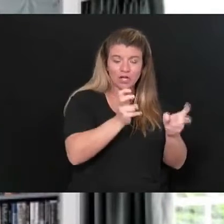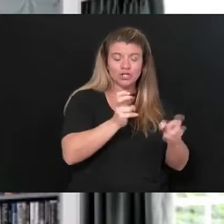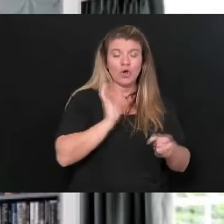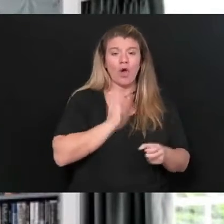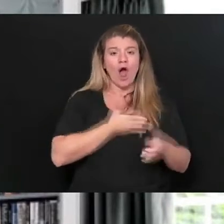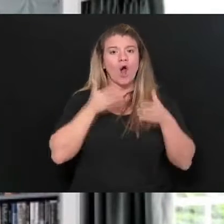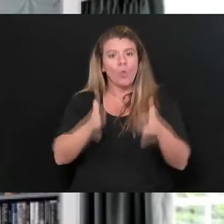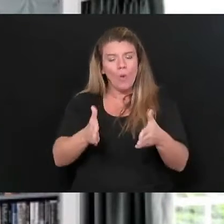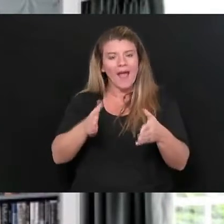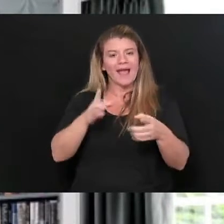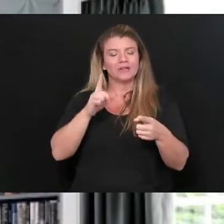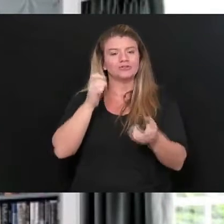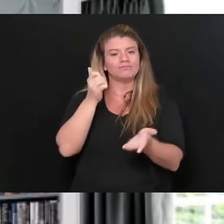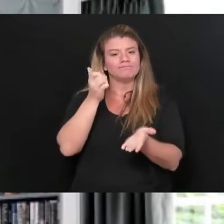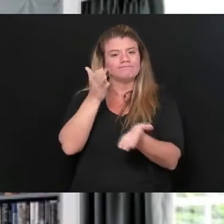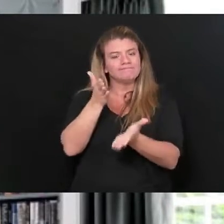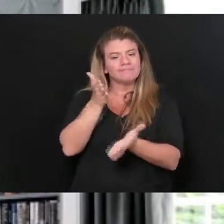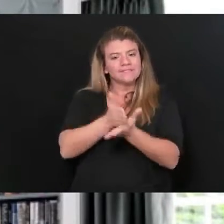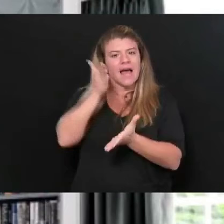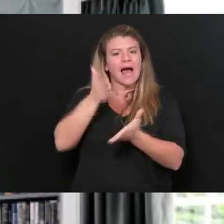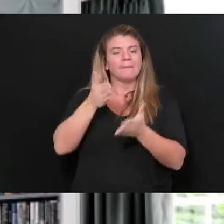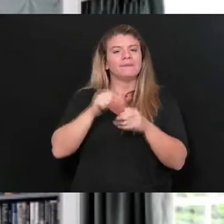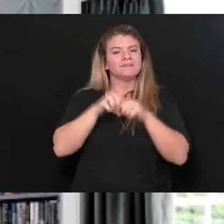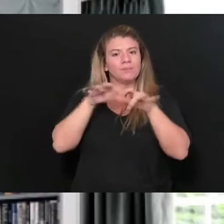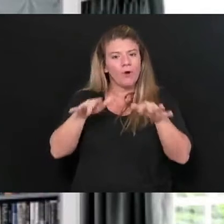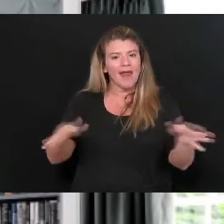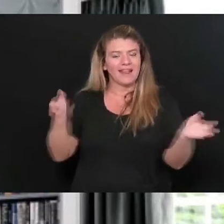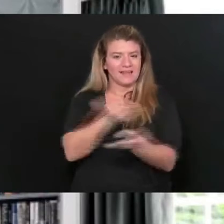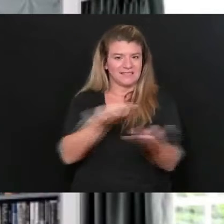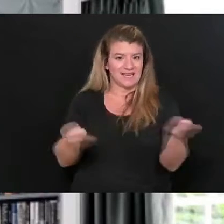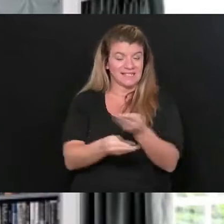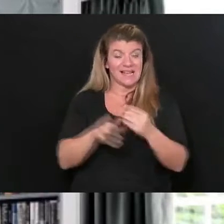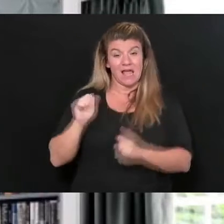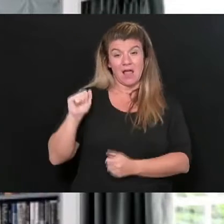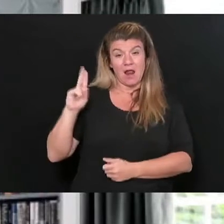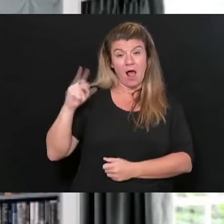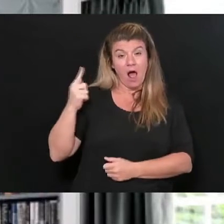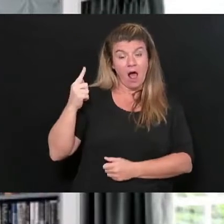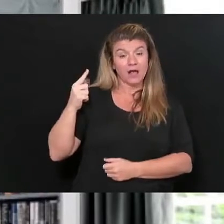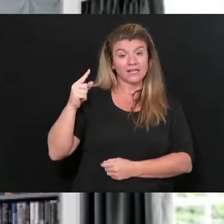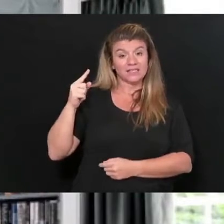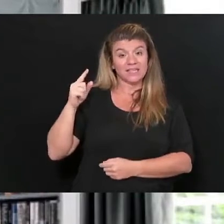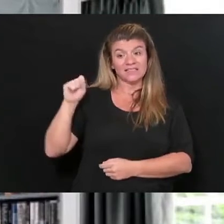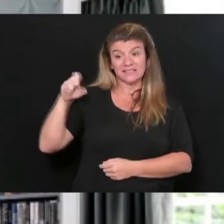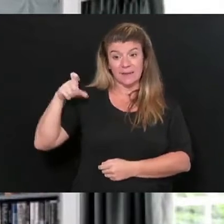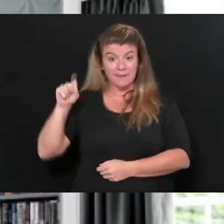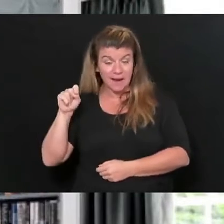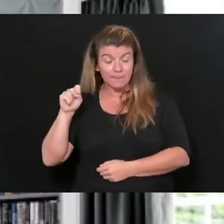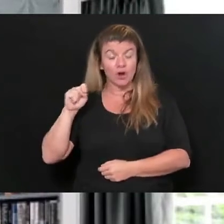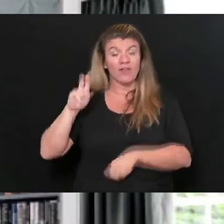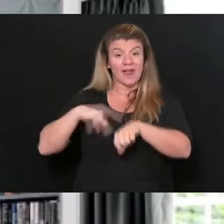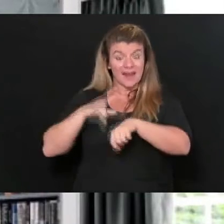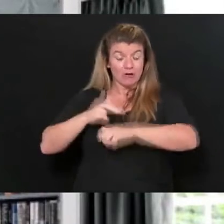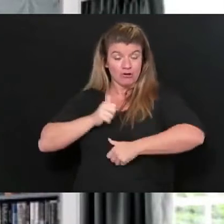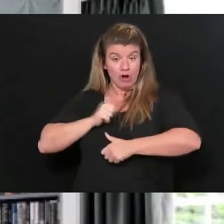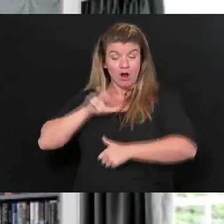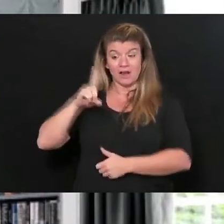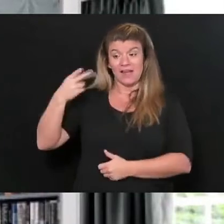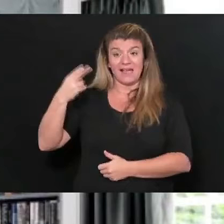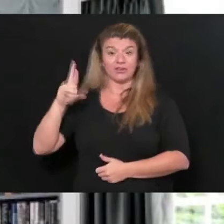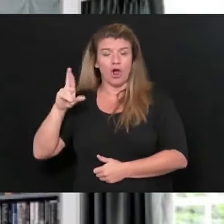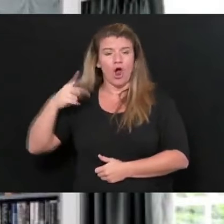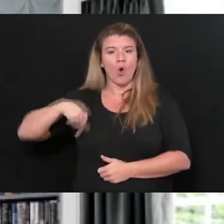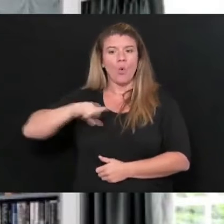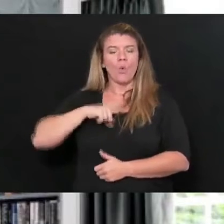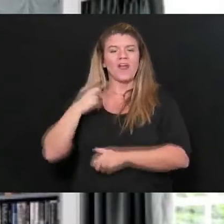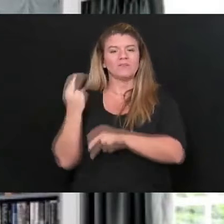spread of infectious disease. In August and September, local health departments, the National Guard and DHHR began utilizing modern